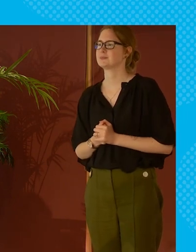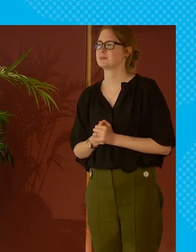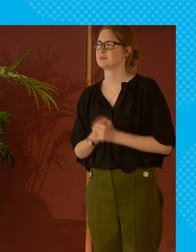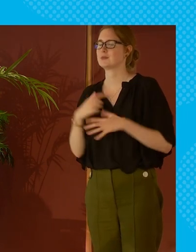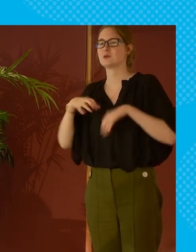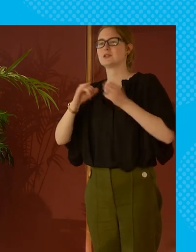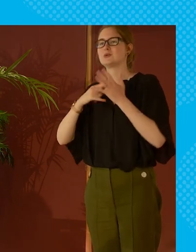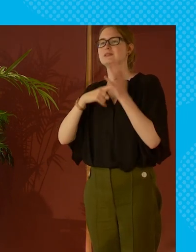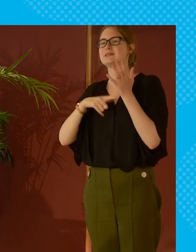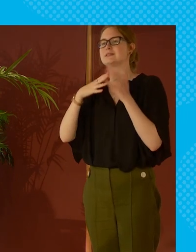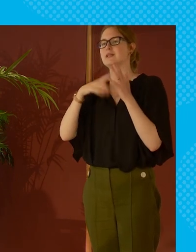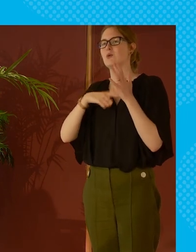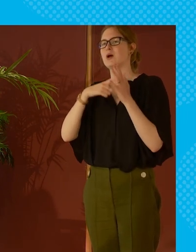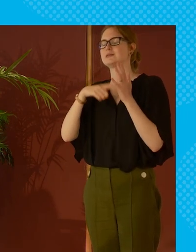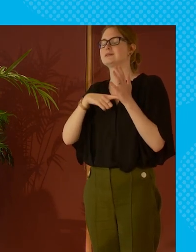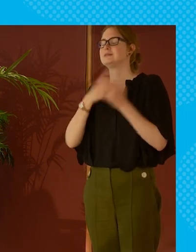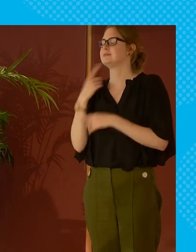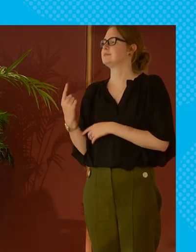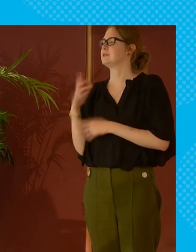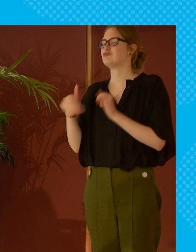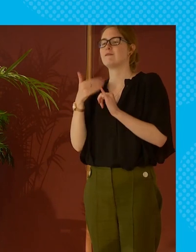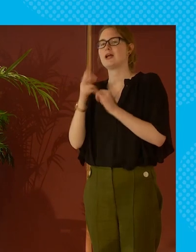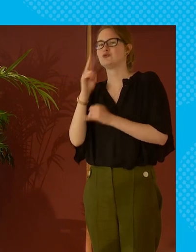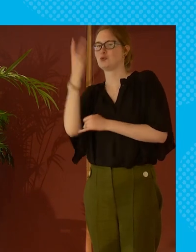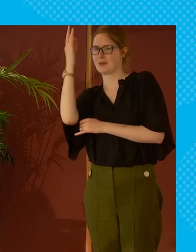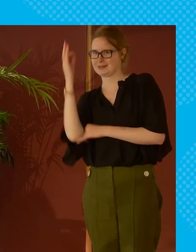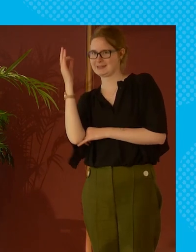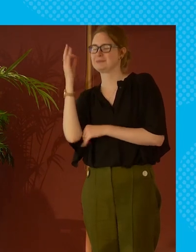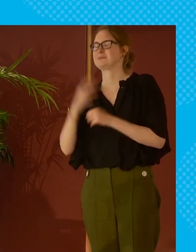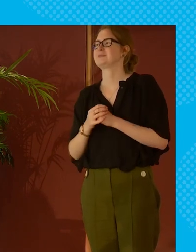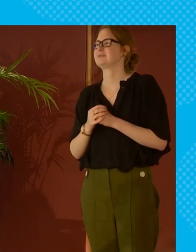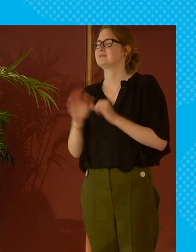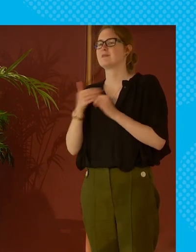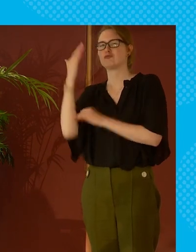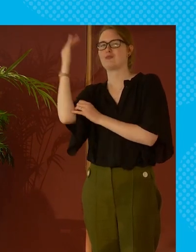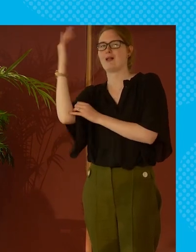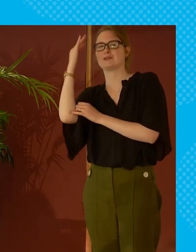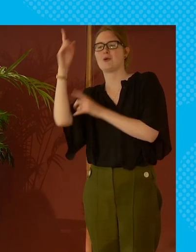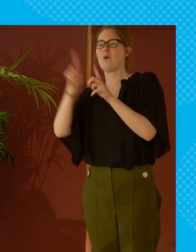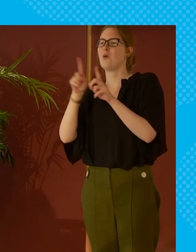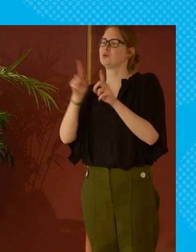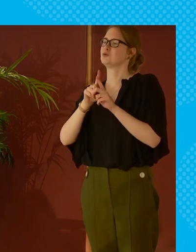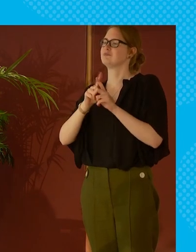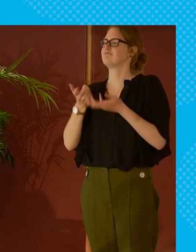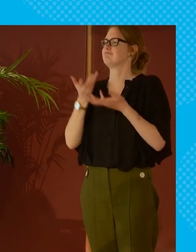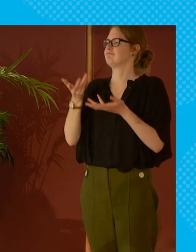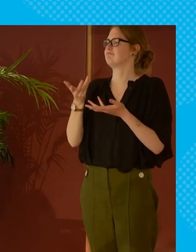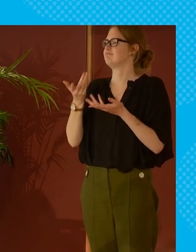i suppose i'm going to start with you and move along if you could in your final two minutes reflections but also